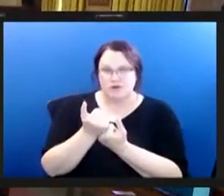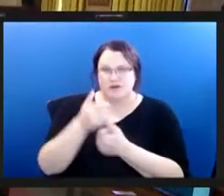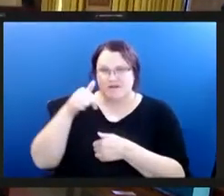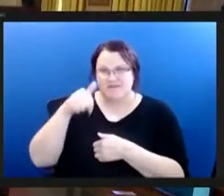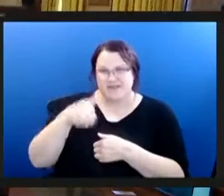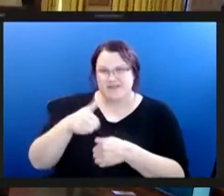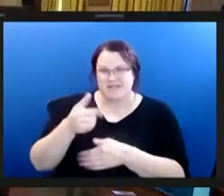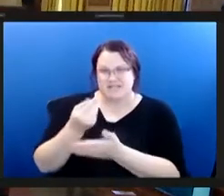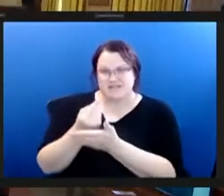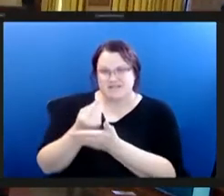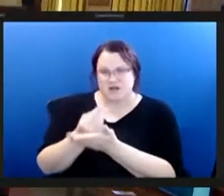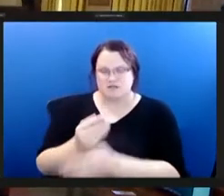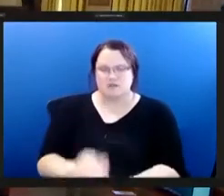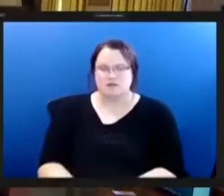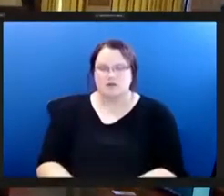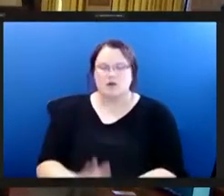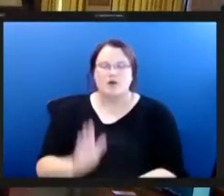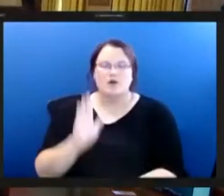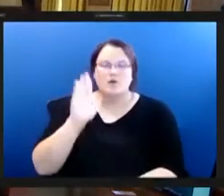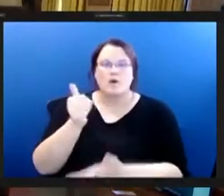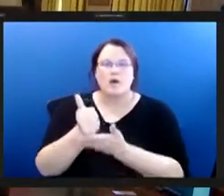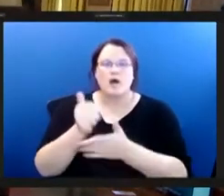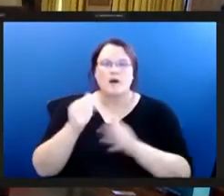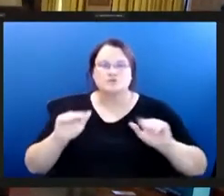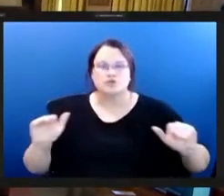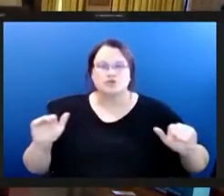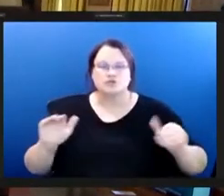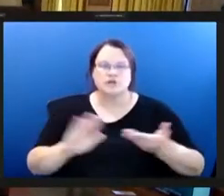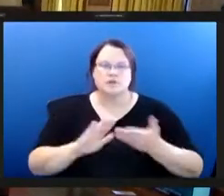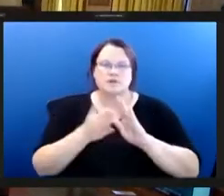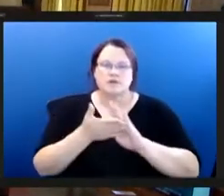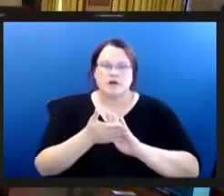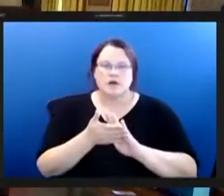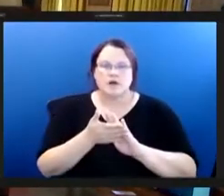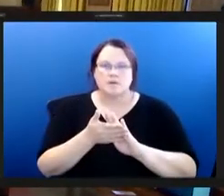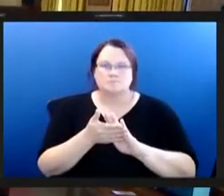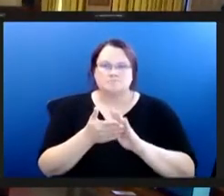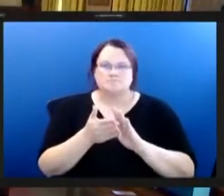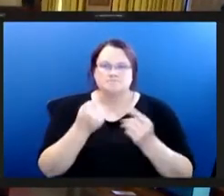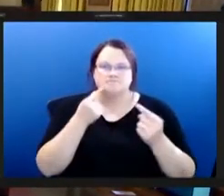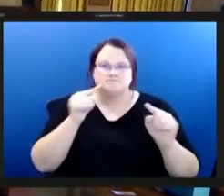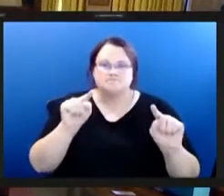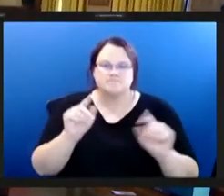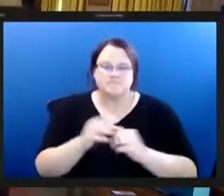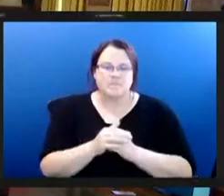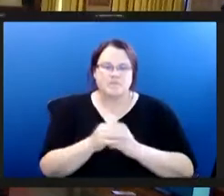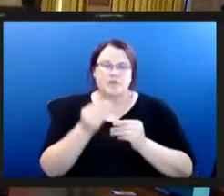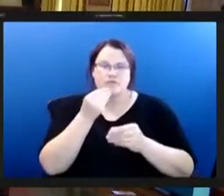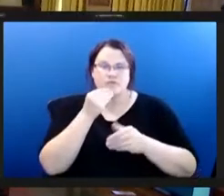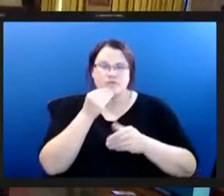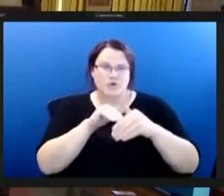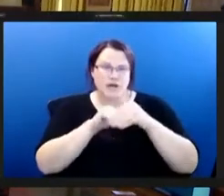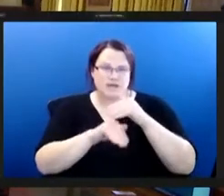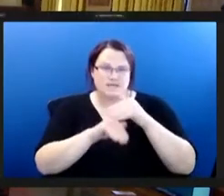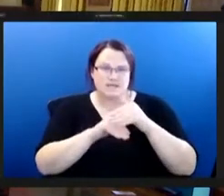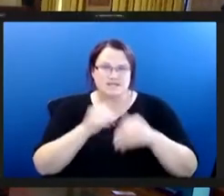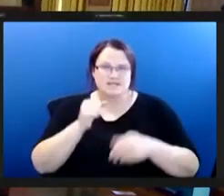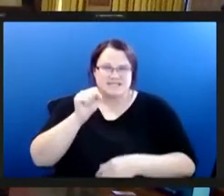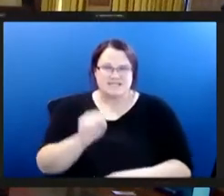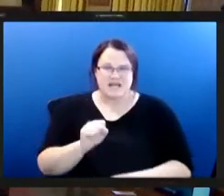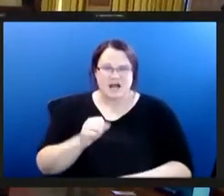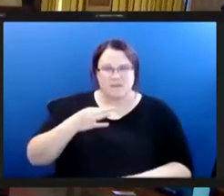because it will help our children thrive there's a huge gap in food access in south pittsburgh